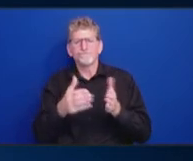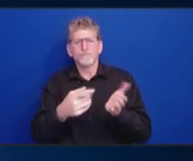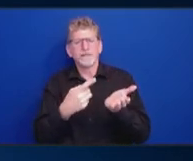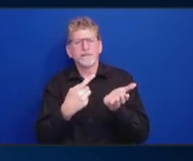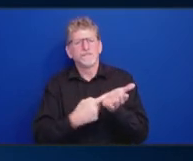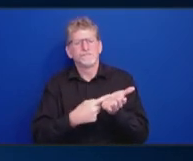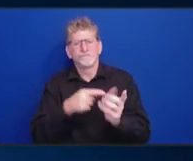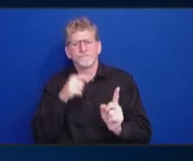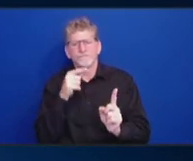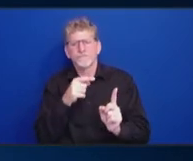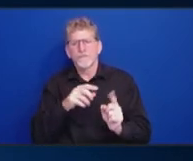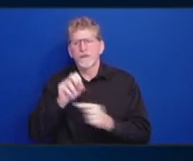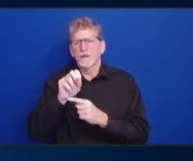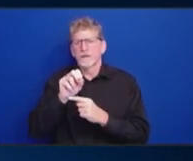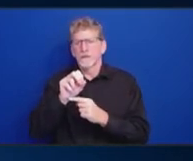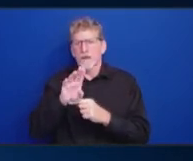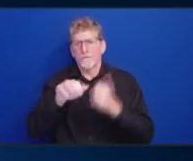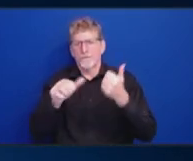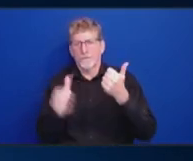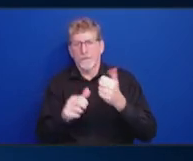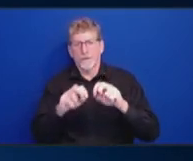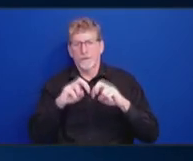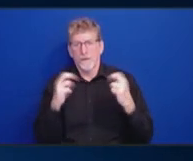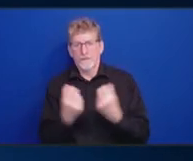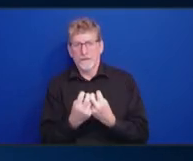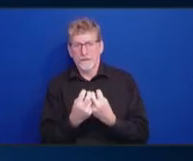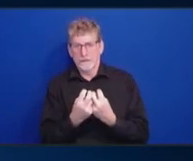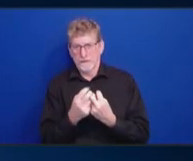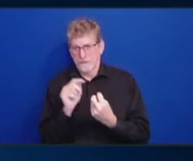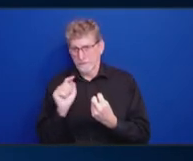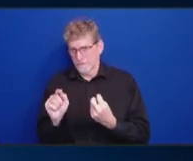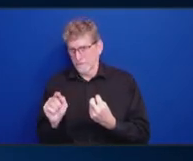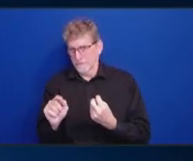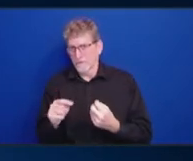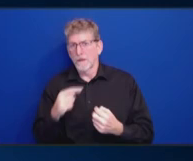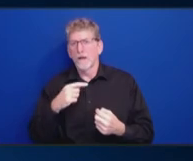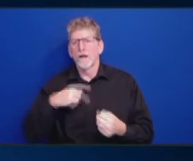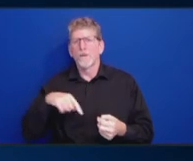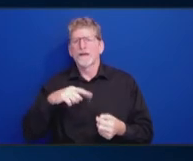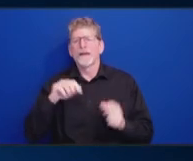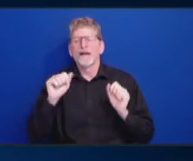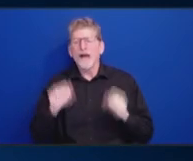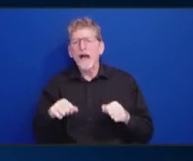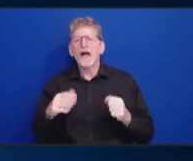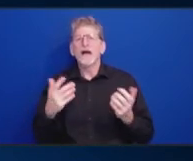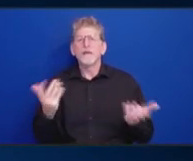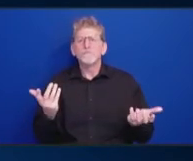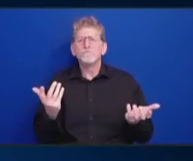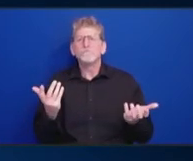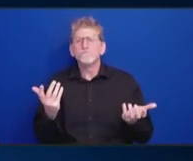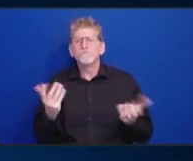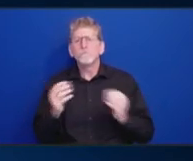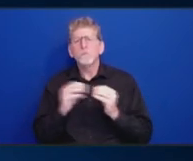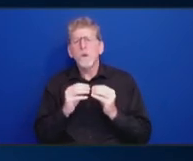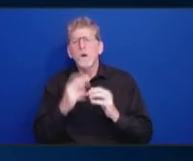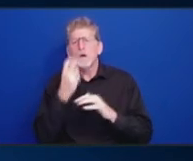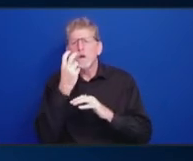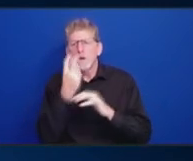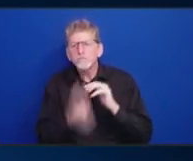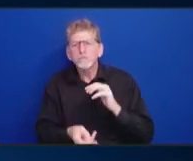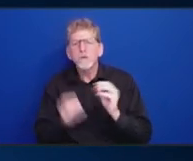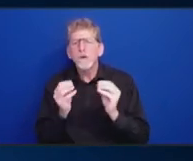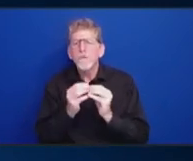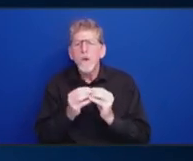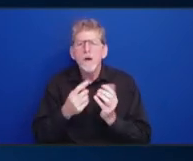again, we can come back to more inquiry within the subcommittees, too. So, please keep that in mind. But I'd love for us to talk about